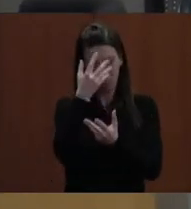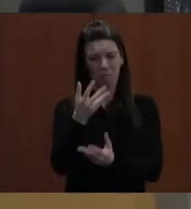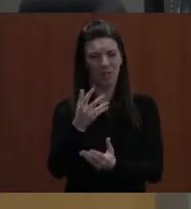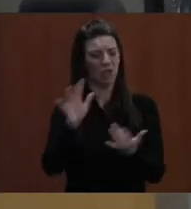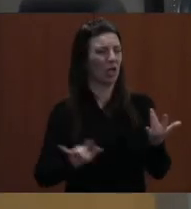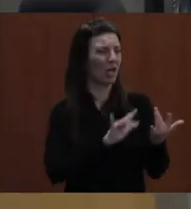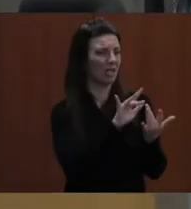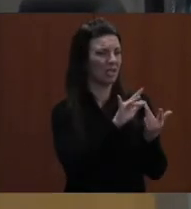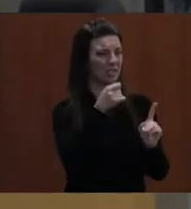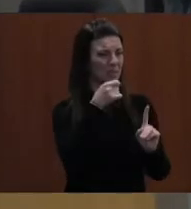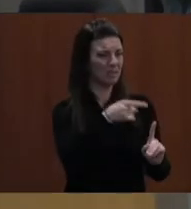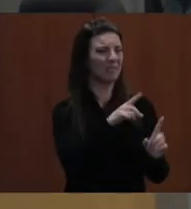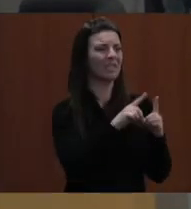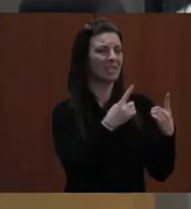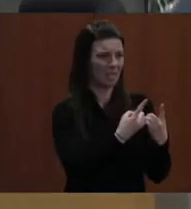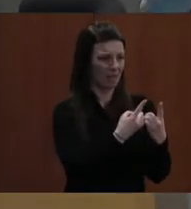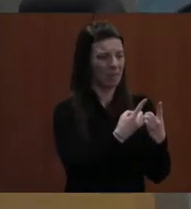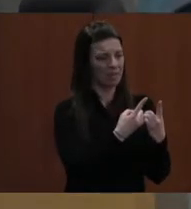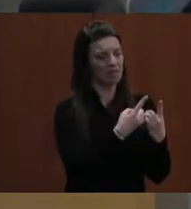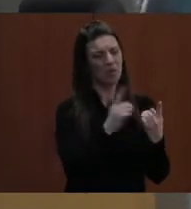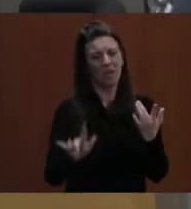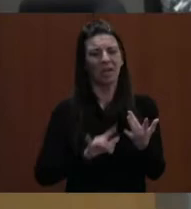member at an appropriate time.